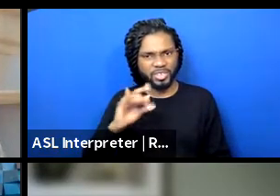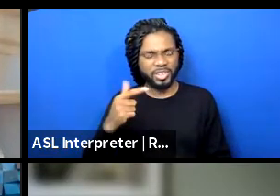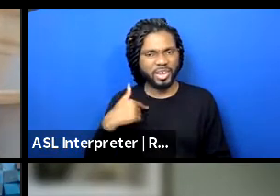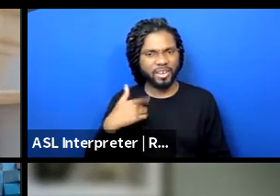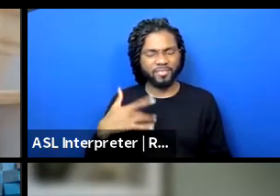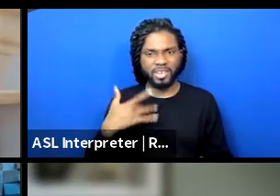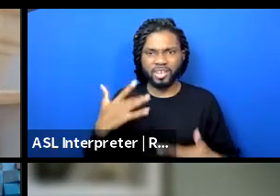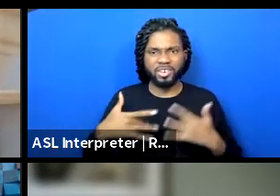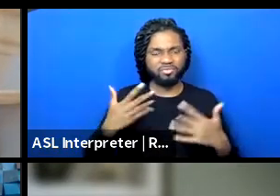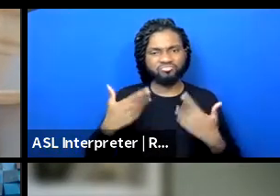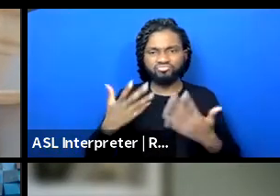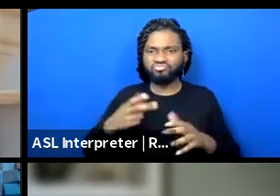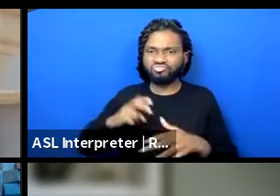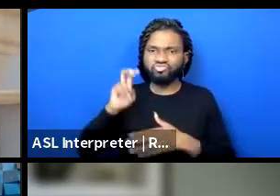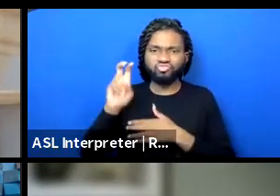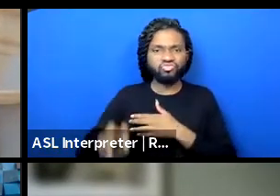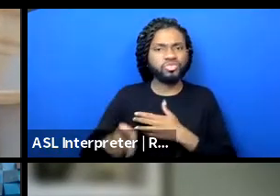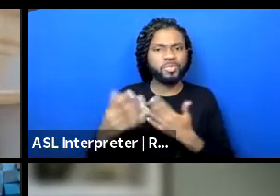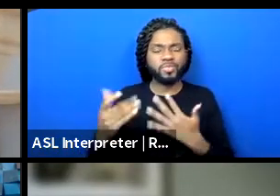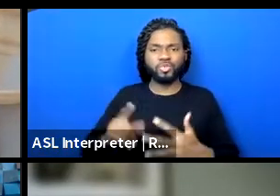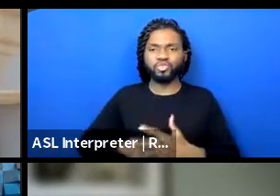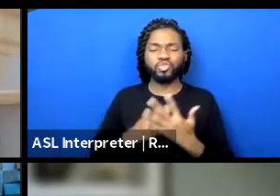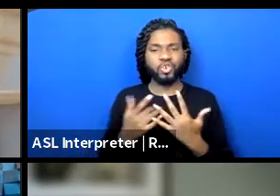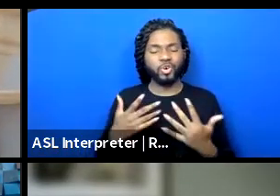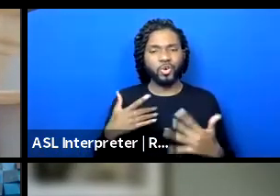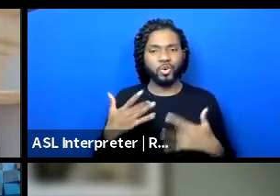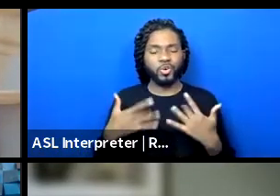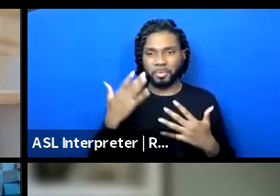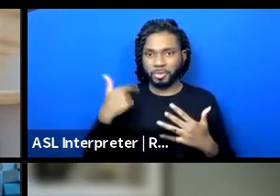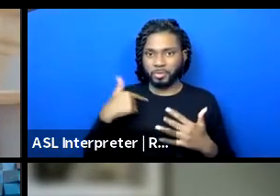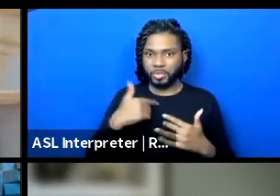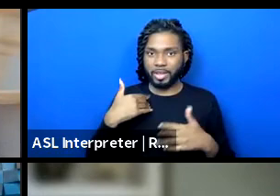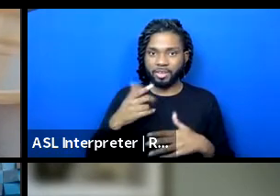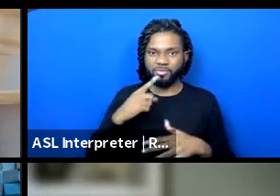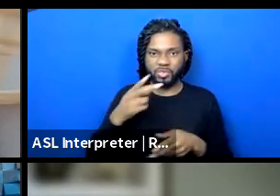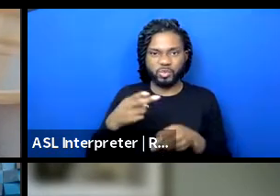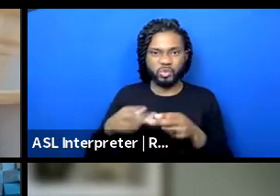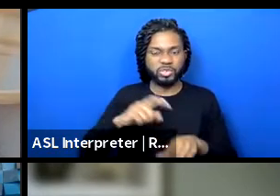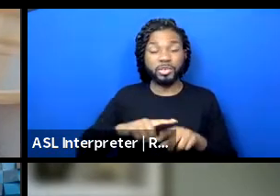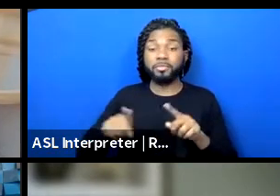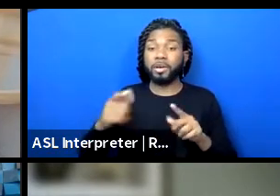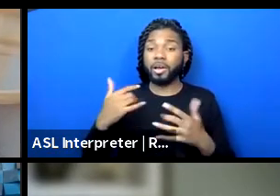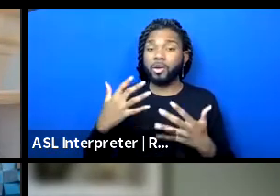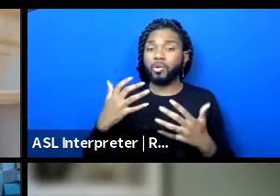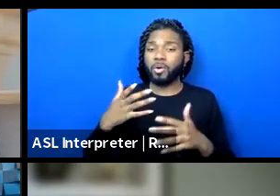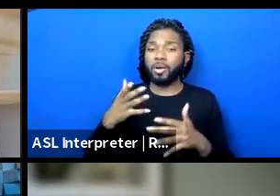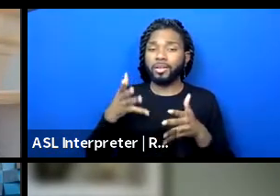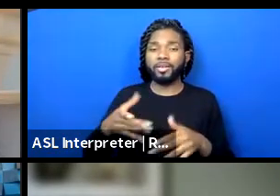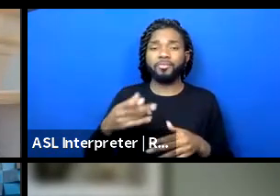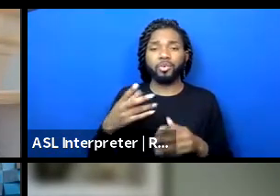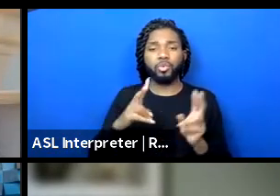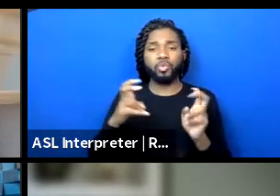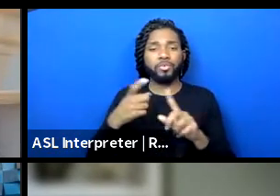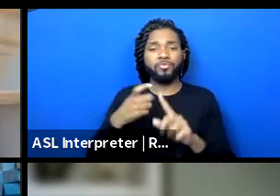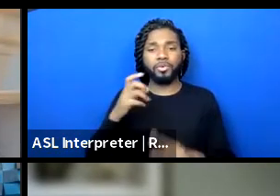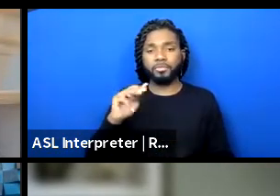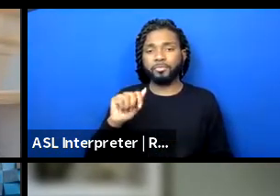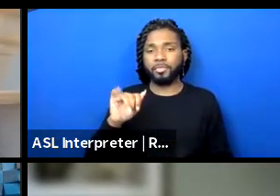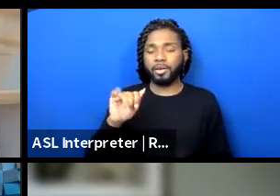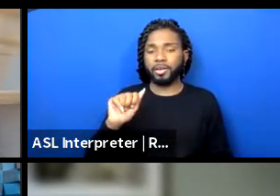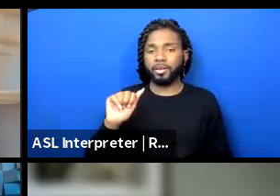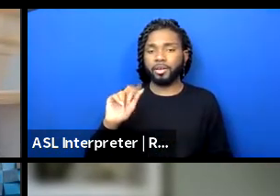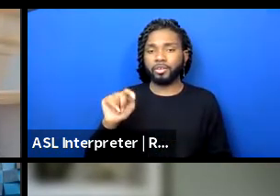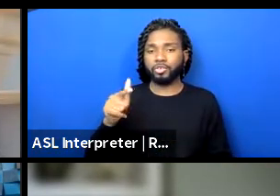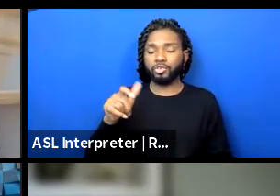was like, let's jump in. Let's just jump in because we have such little time. But I did want to leave folks with this quote by Maya Angelou though. She said, history,